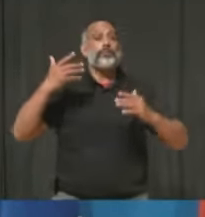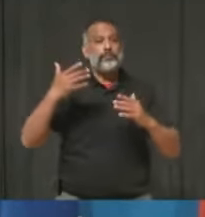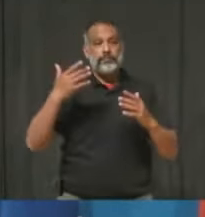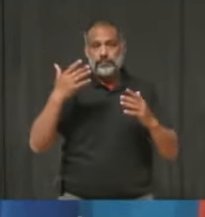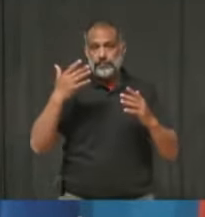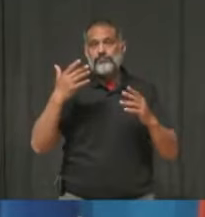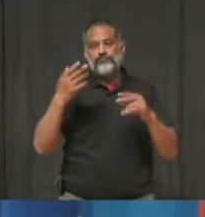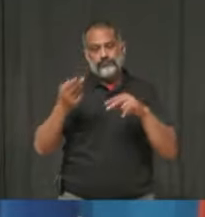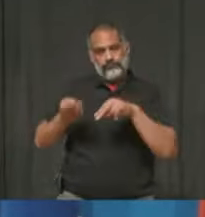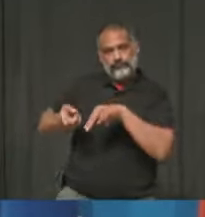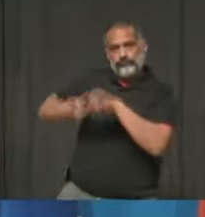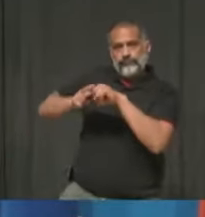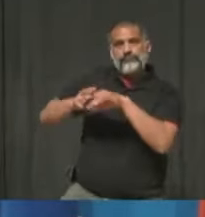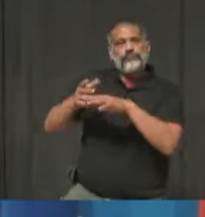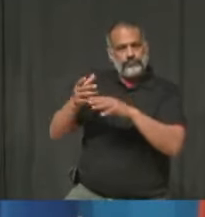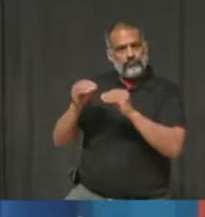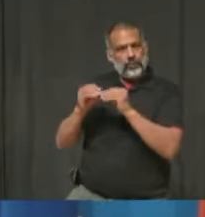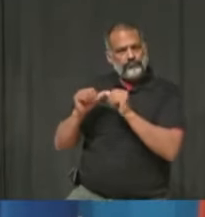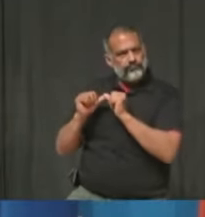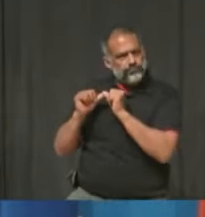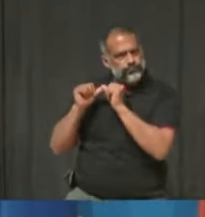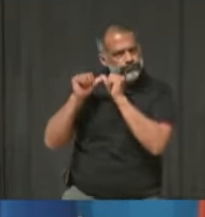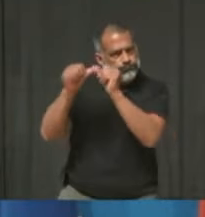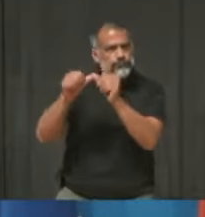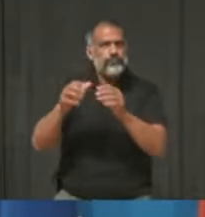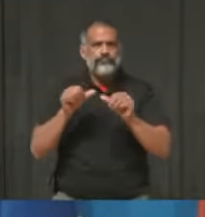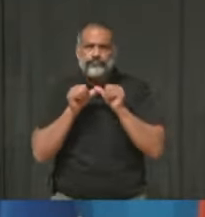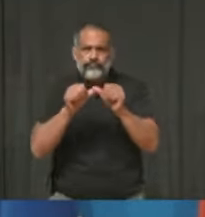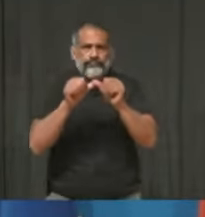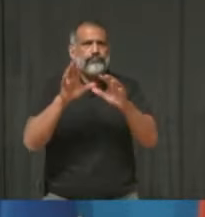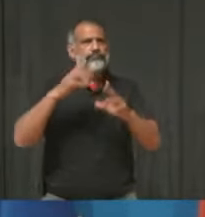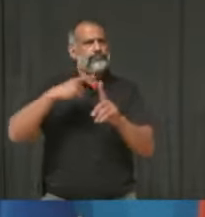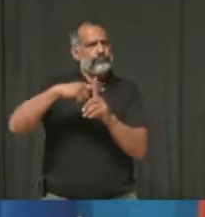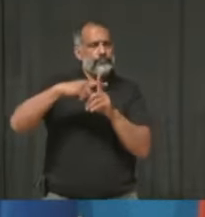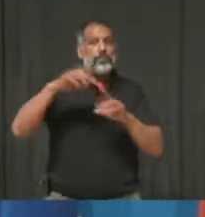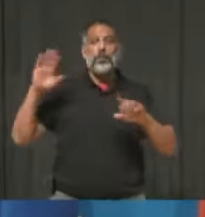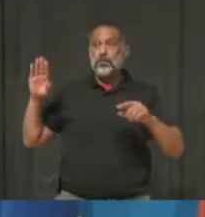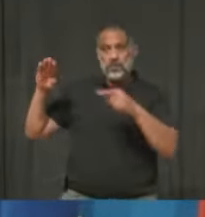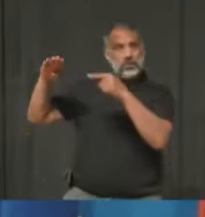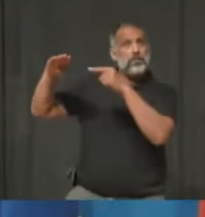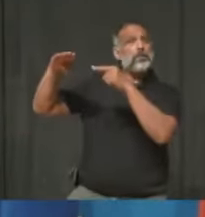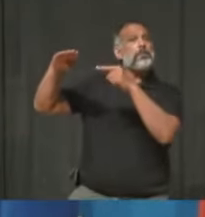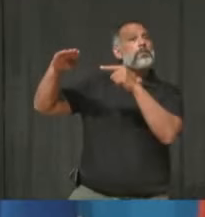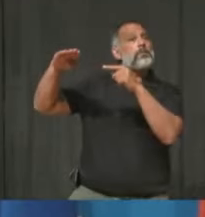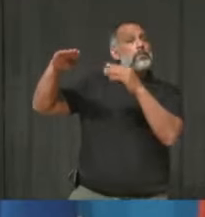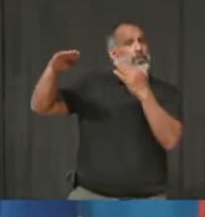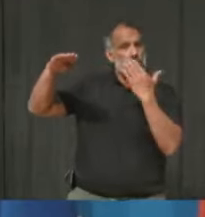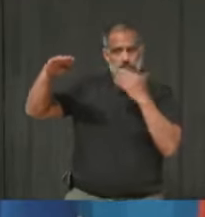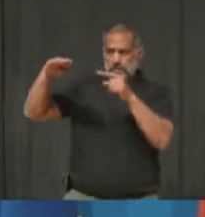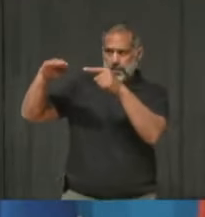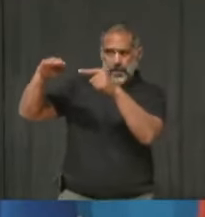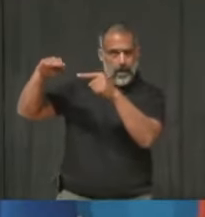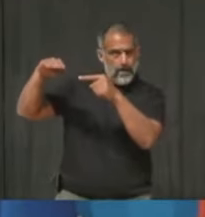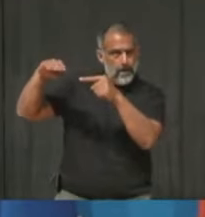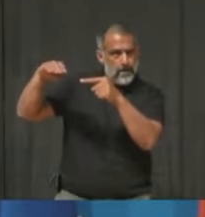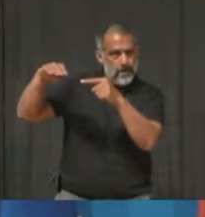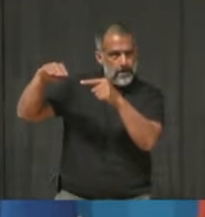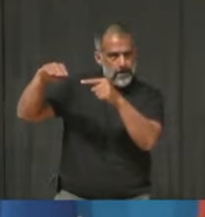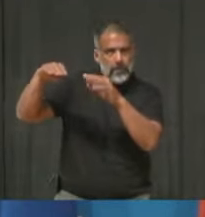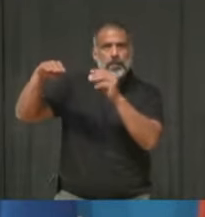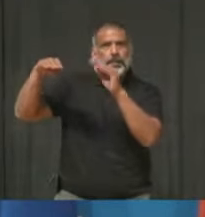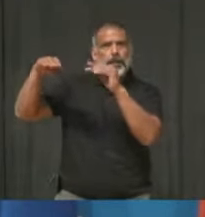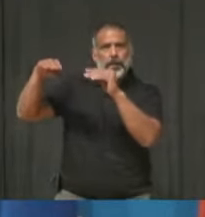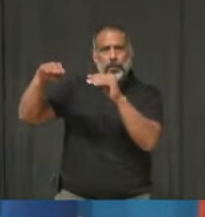Our COVID-19 numbers continue to move in the right direction, with daily case counts decreasing by 2